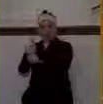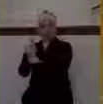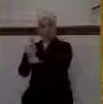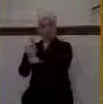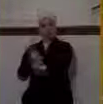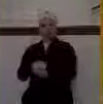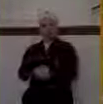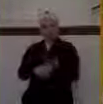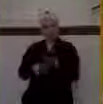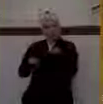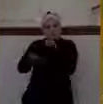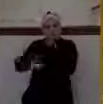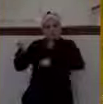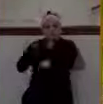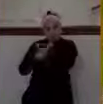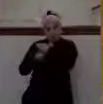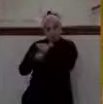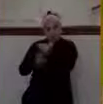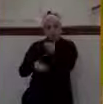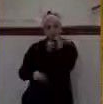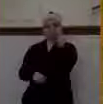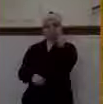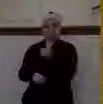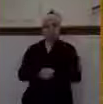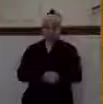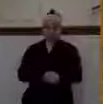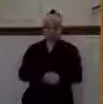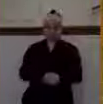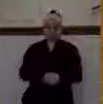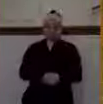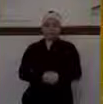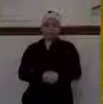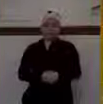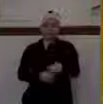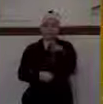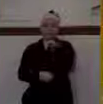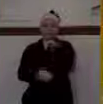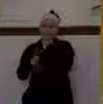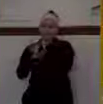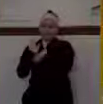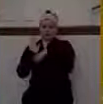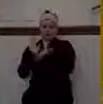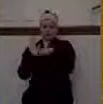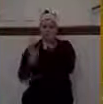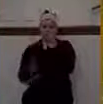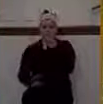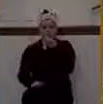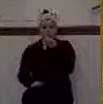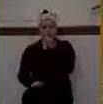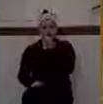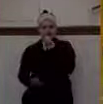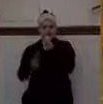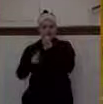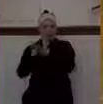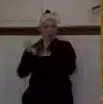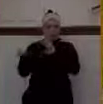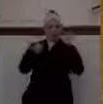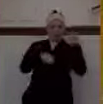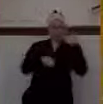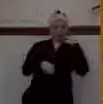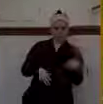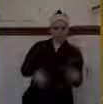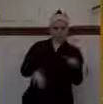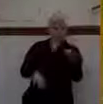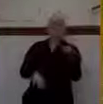he had bronze shields made. Now, the cheap imitation bronze, we could say, really was a symbol of the judgment of God.